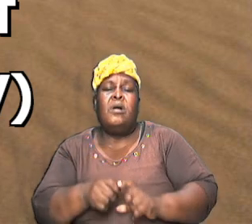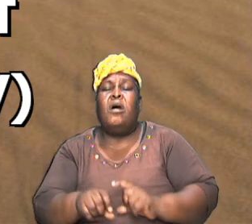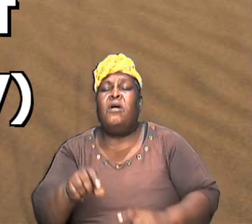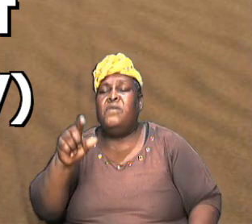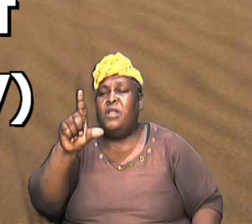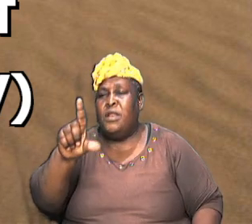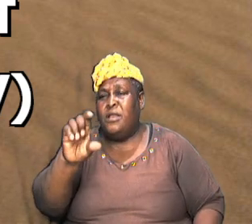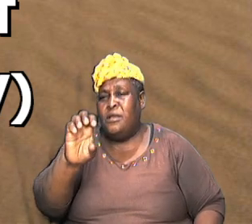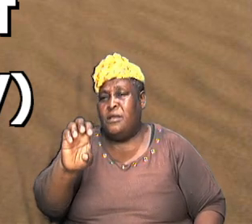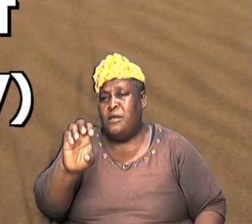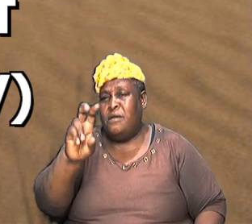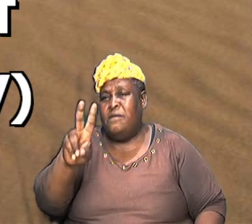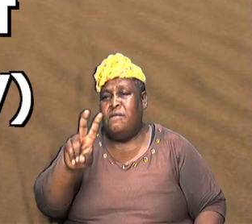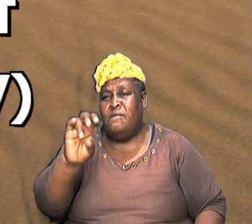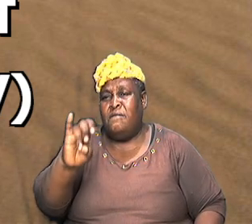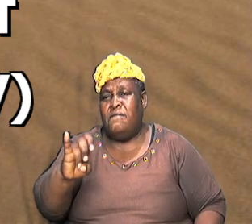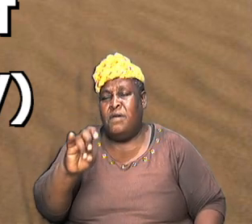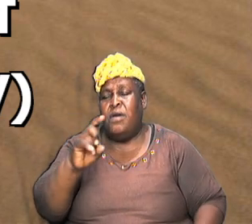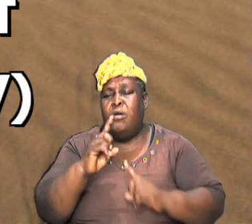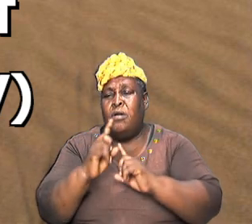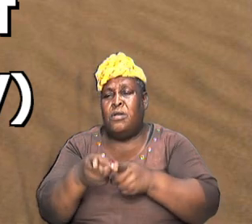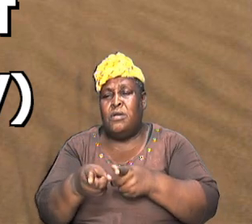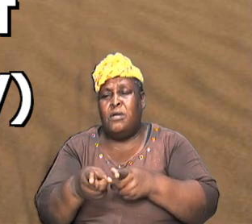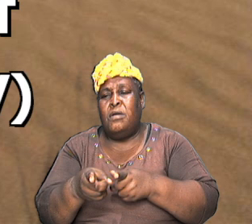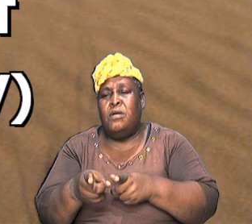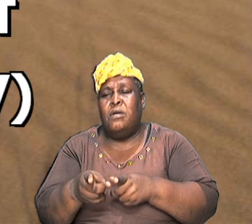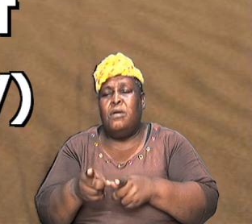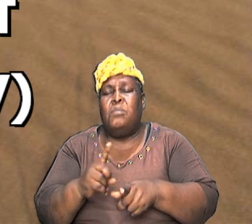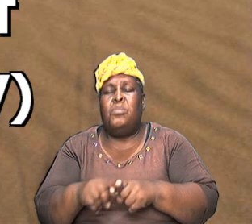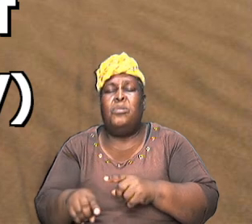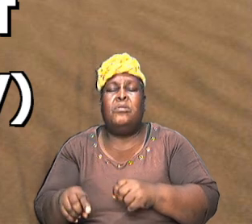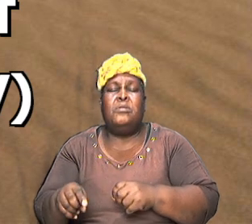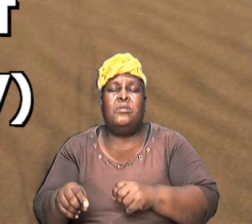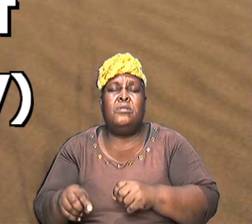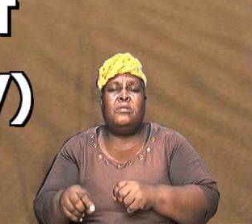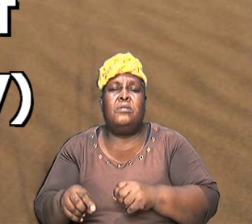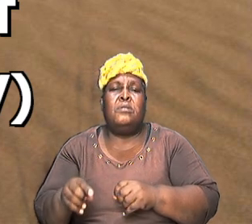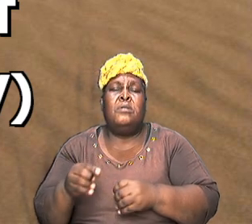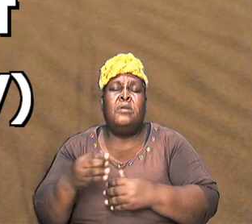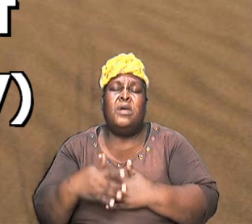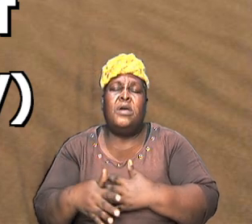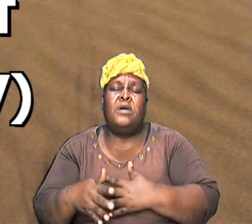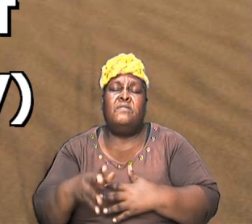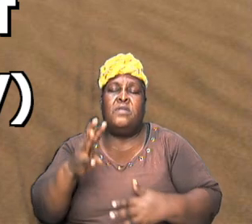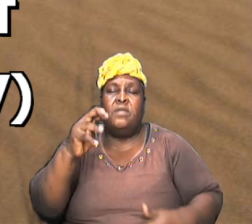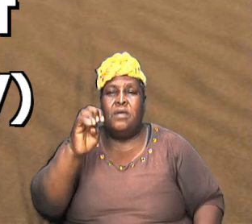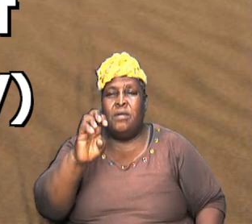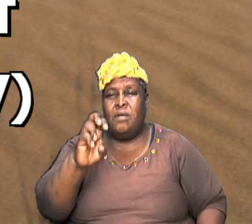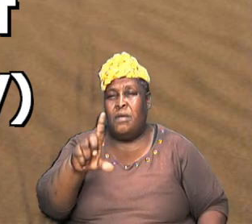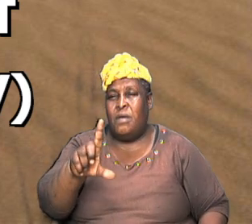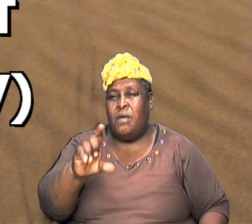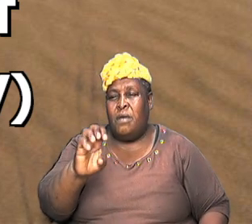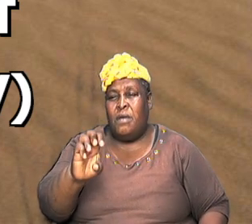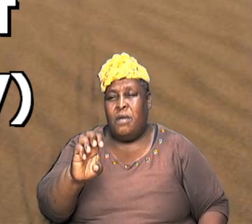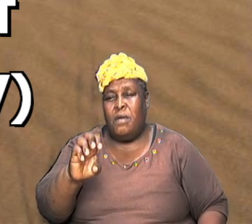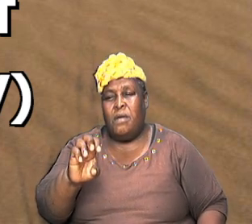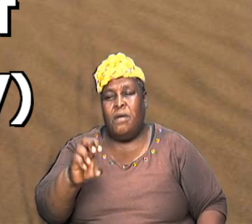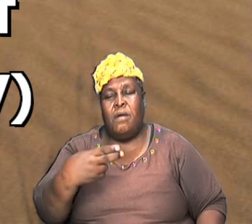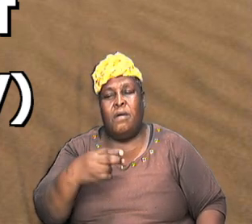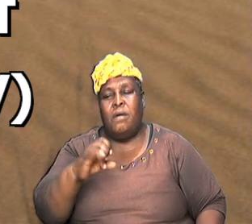order but after the Melchizedek order which is global which is higher